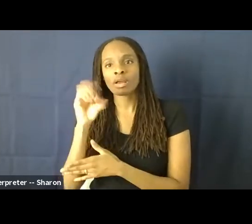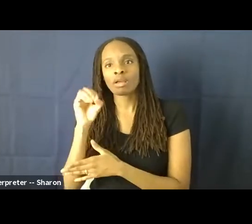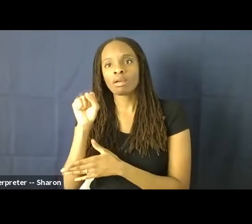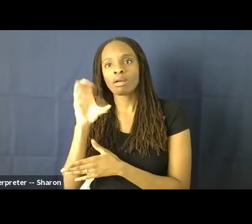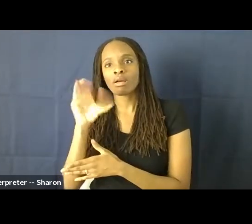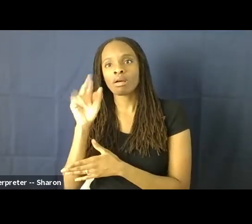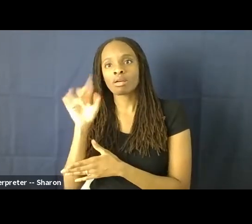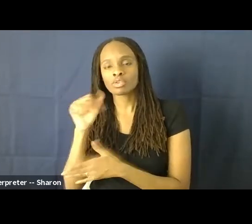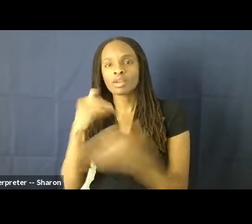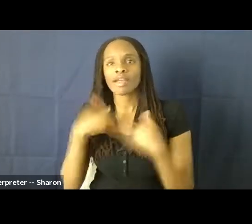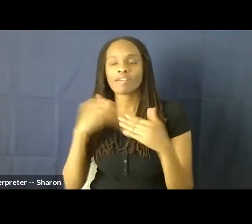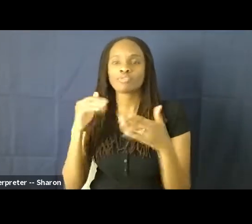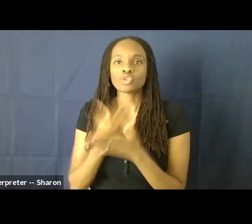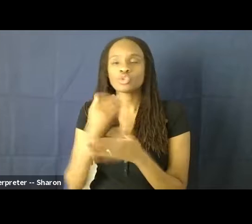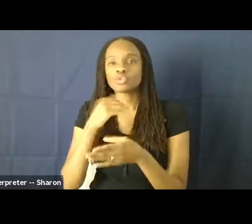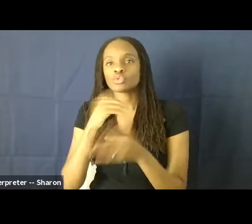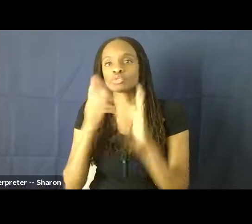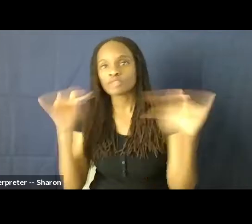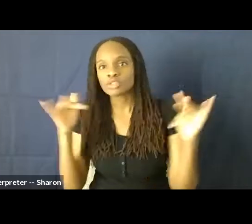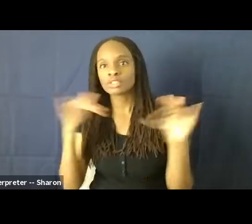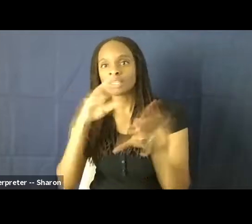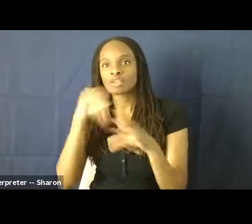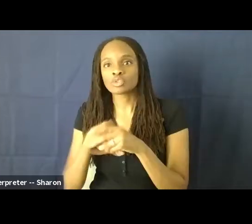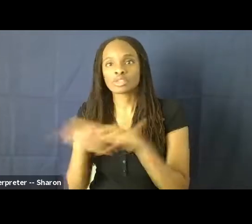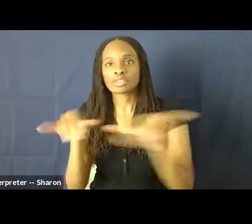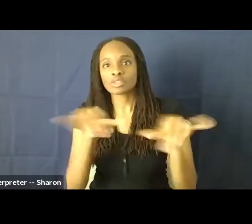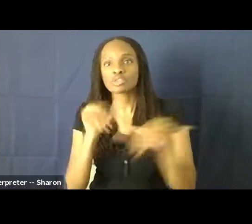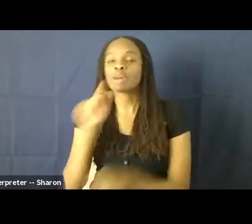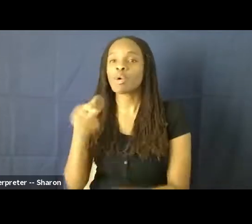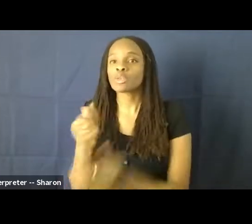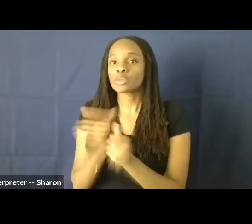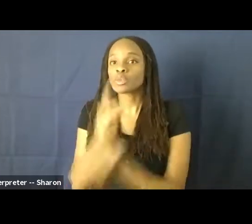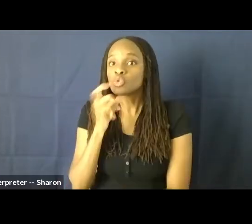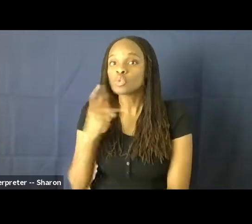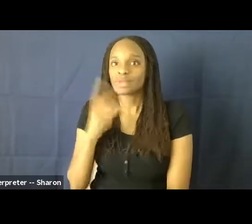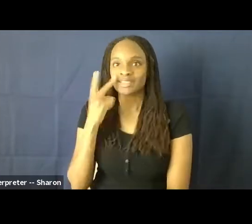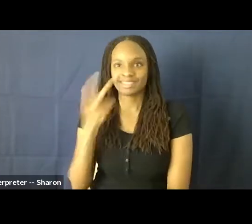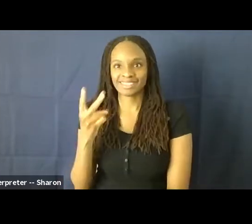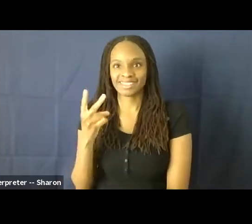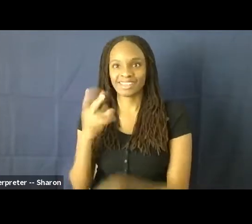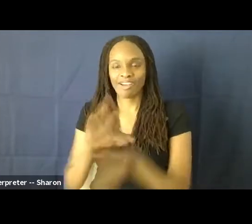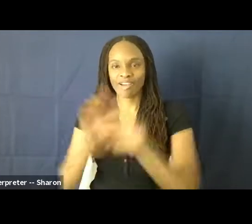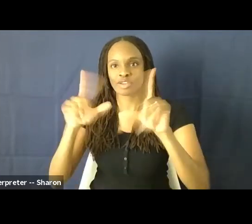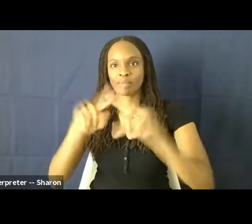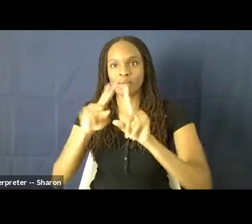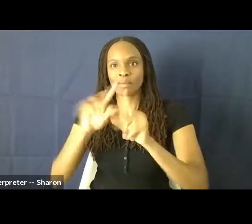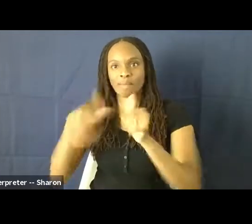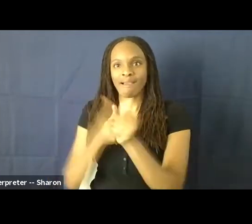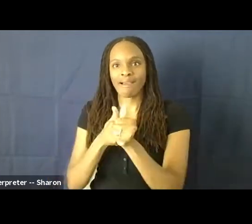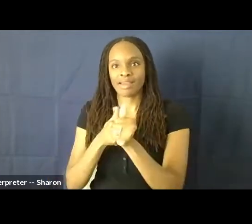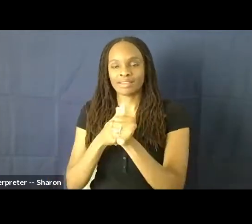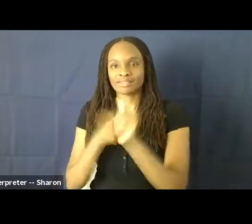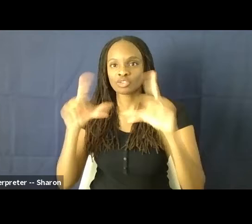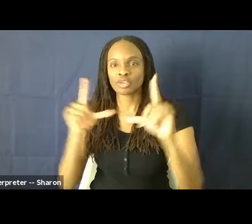diversity inclusion standards, not only with who we see on screen, but also behind the scenes. So writers, directors,